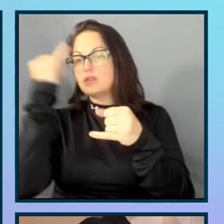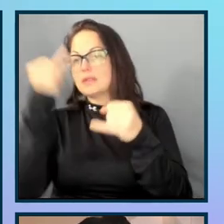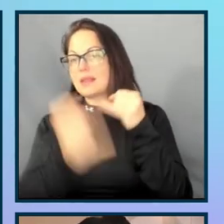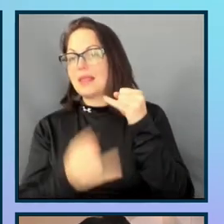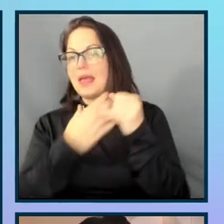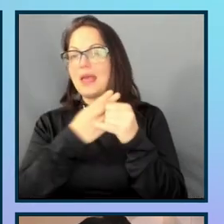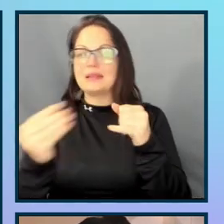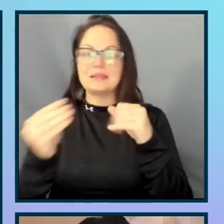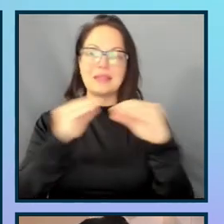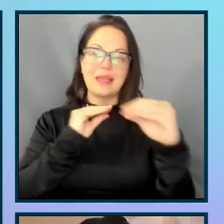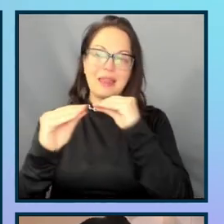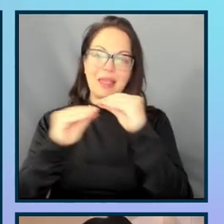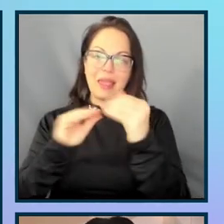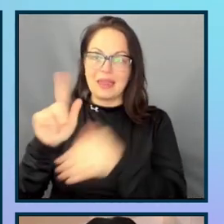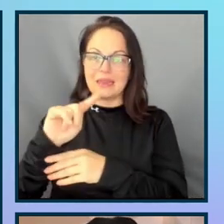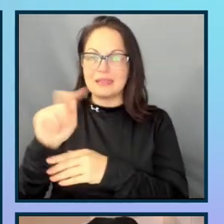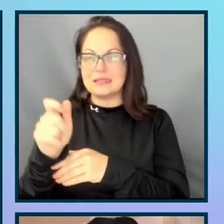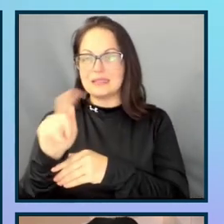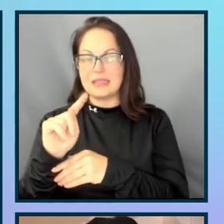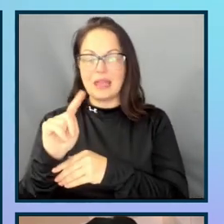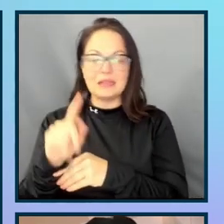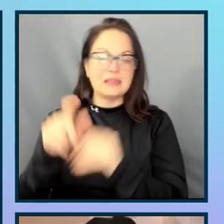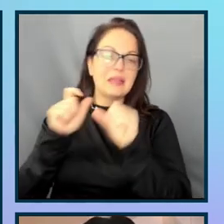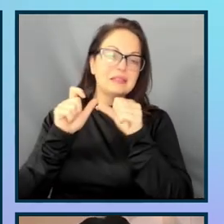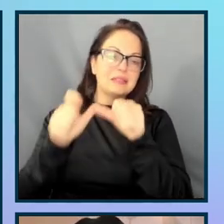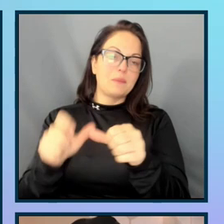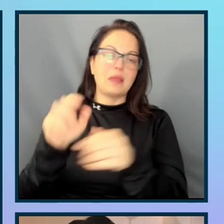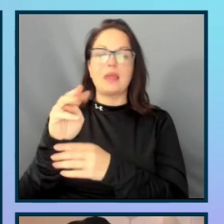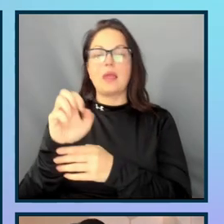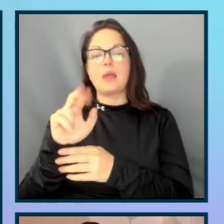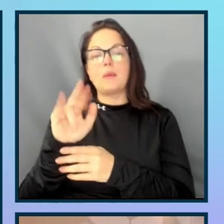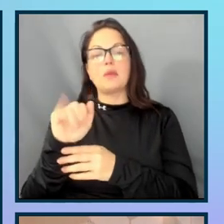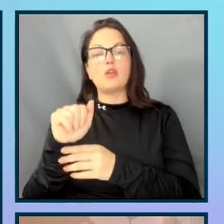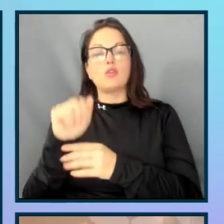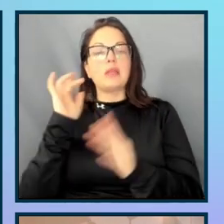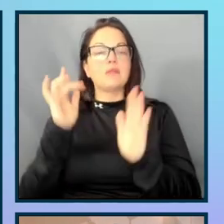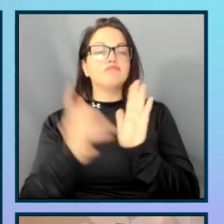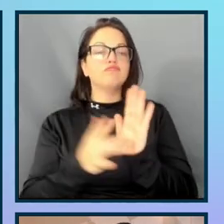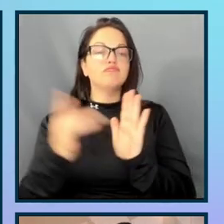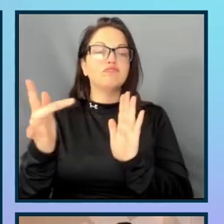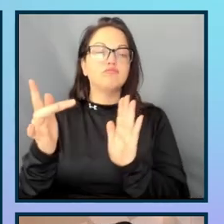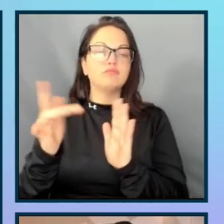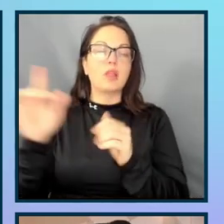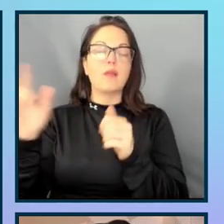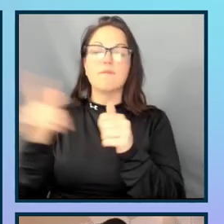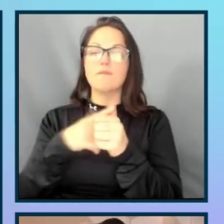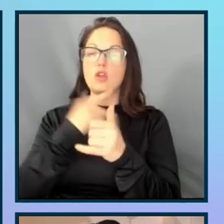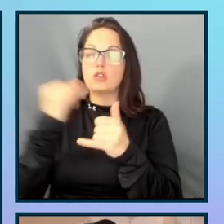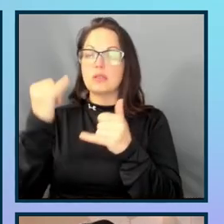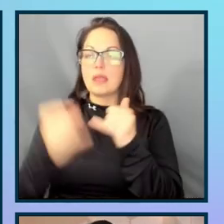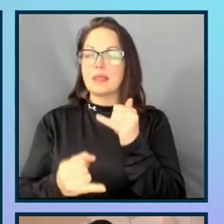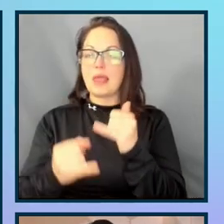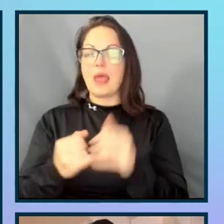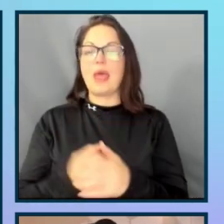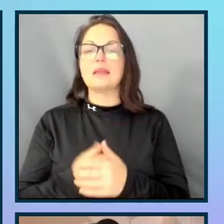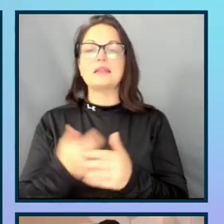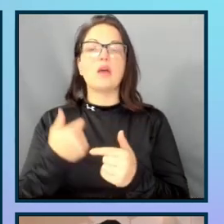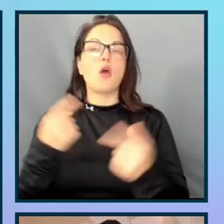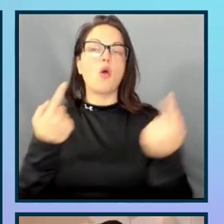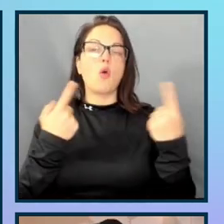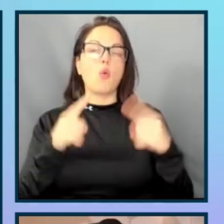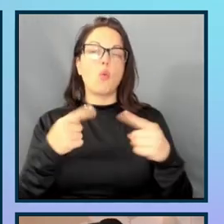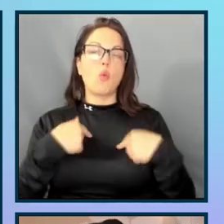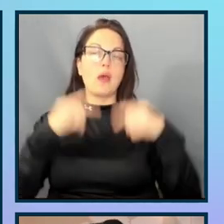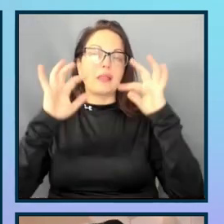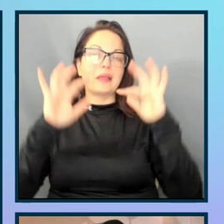submit Maria Lamardo, content selected, name first and last. So, as you heard, as I typed in my name